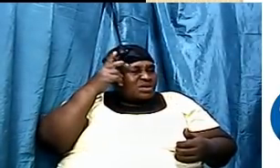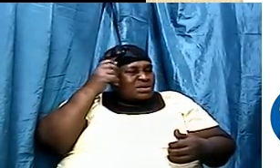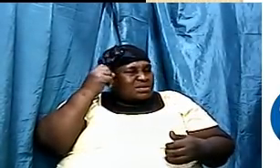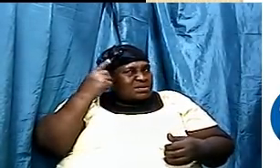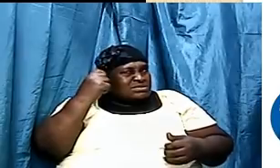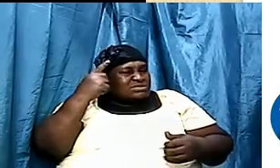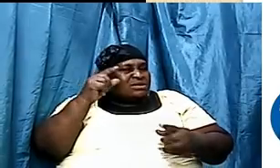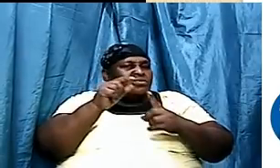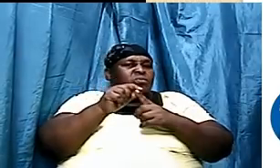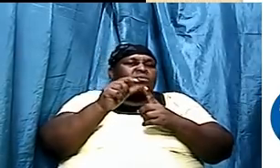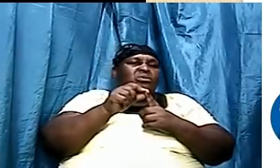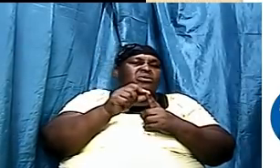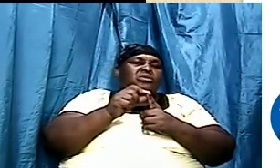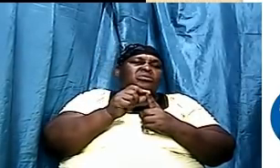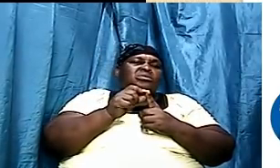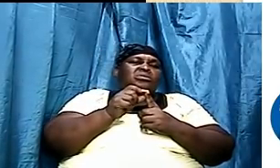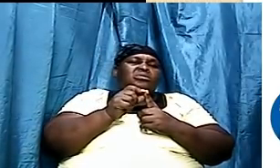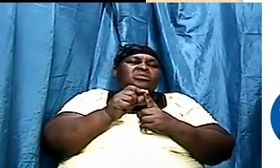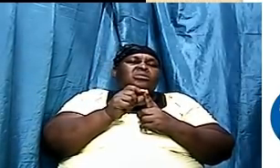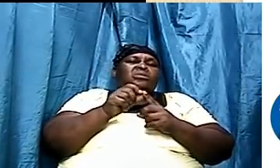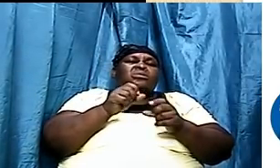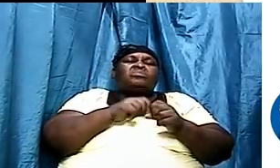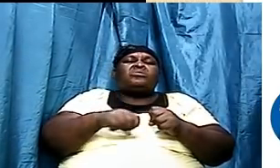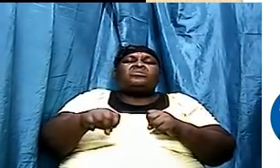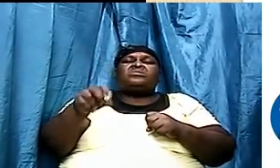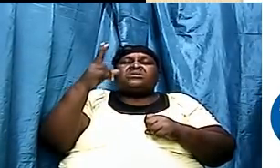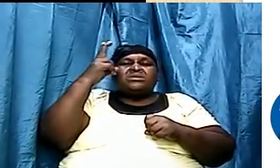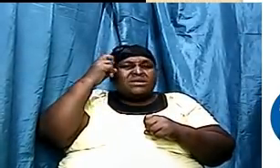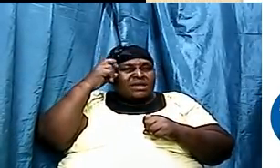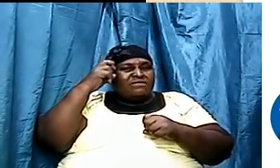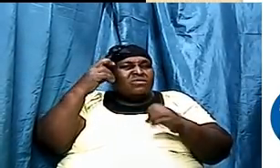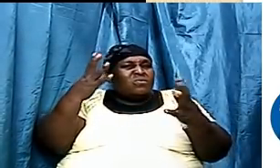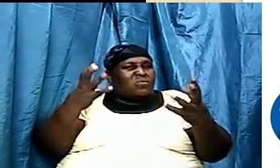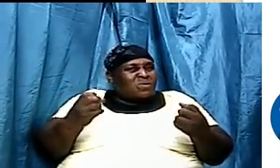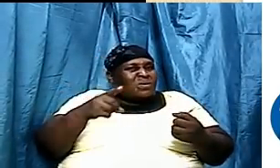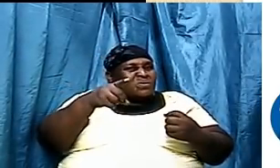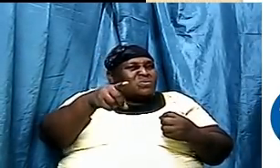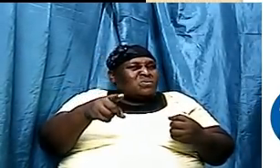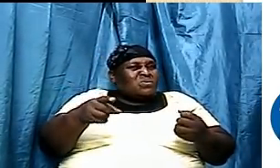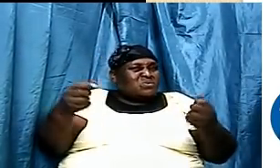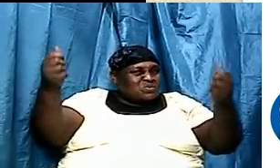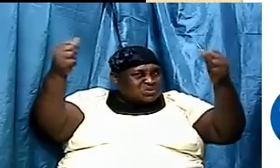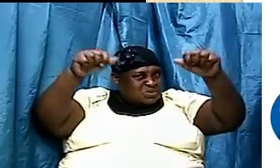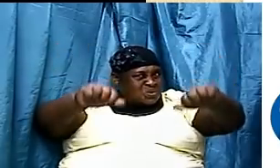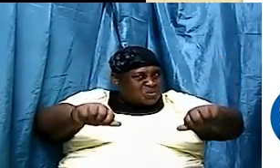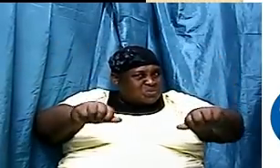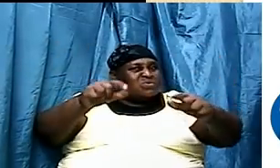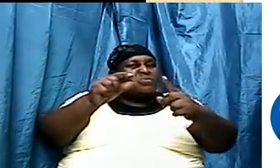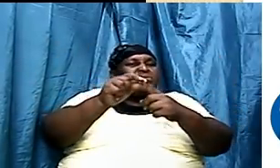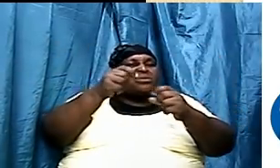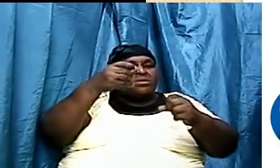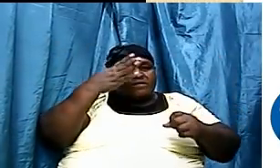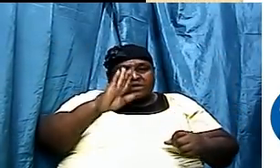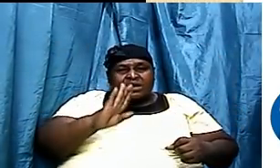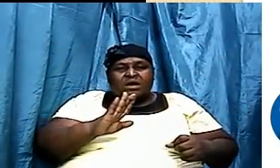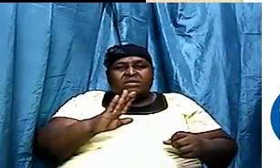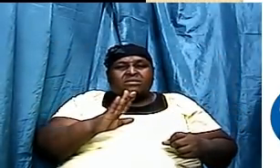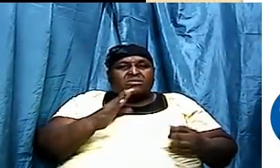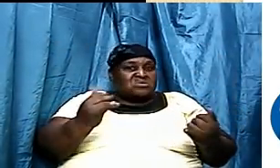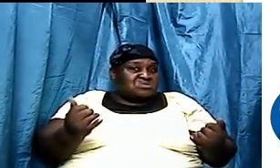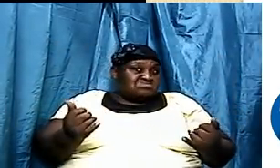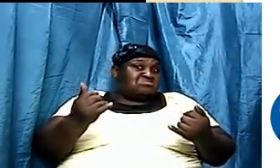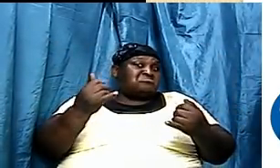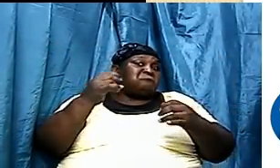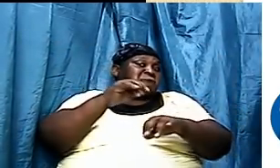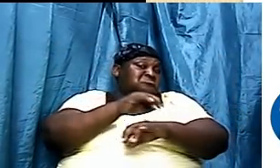Amen. But apart from the fact that you want to distort the word. You want you to doubt the word. Amen. And tonight I'm going to show you from the word of God.